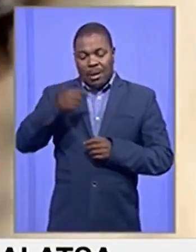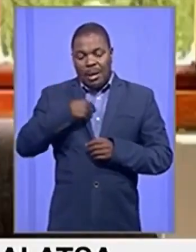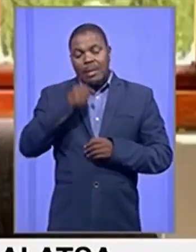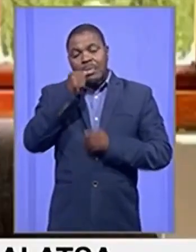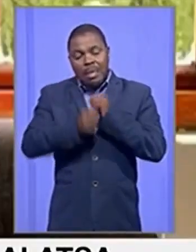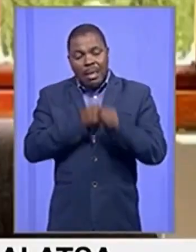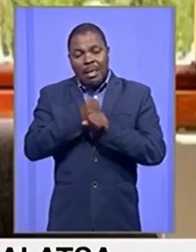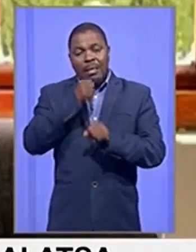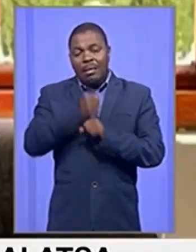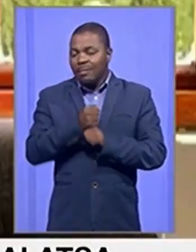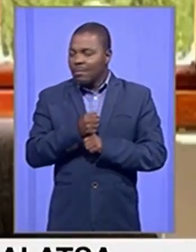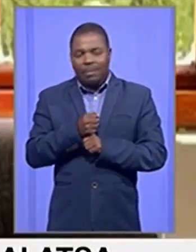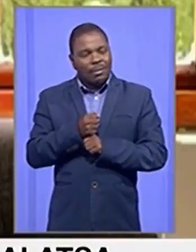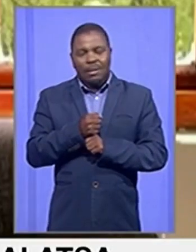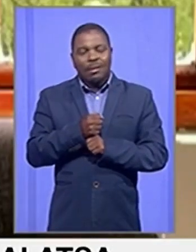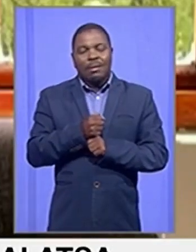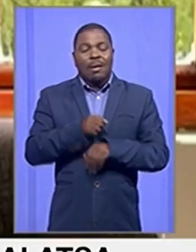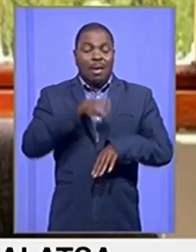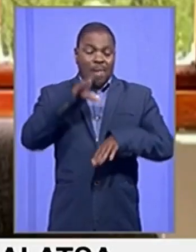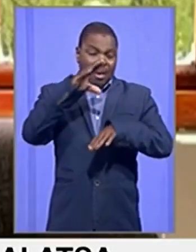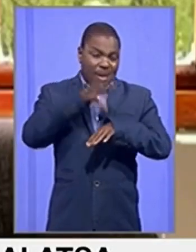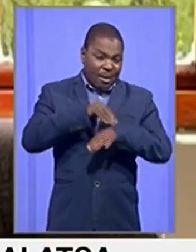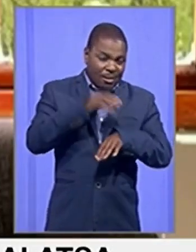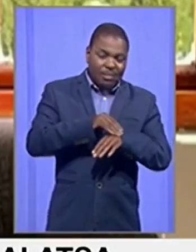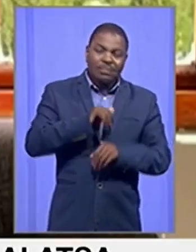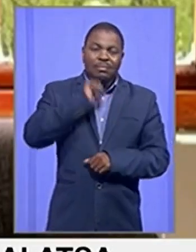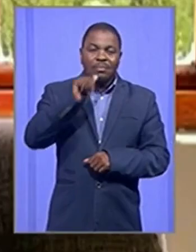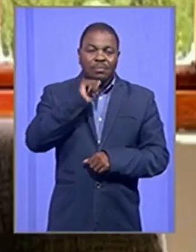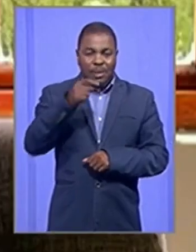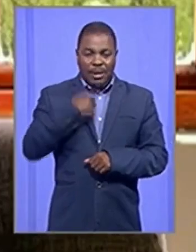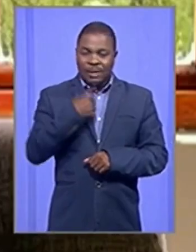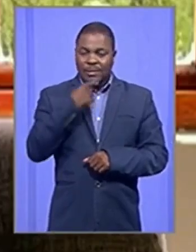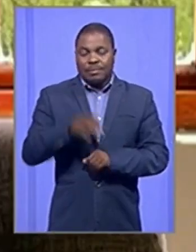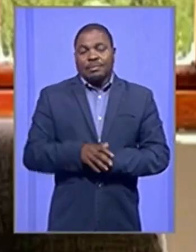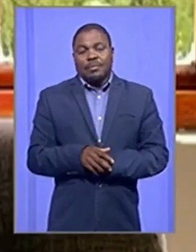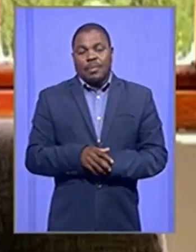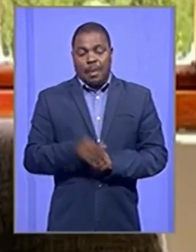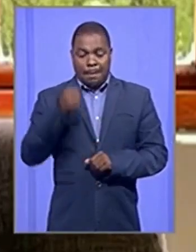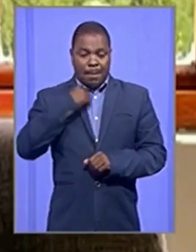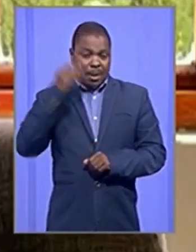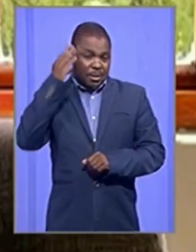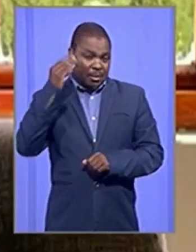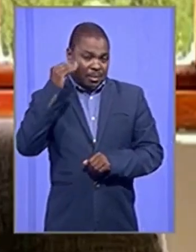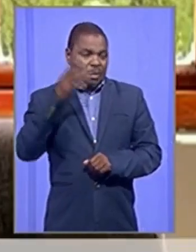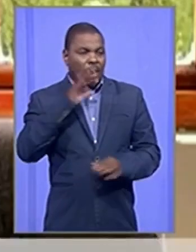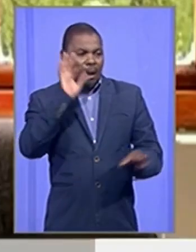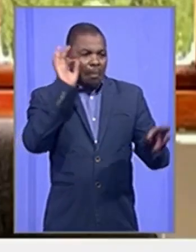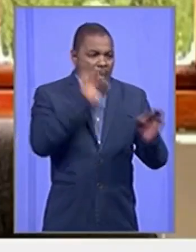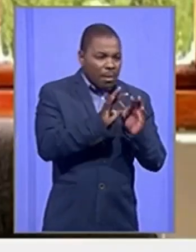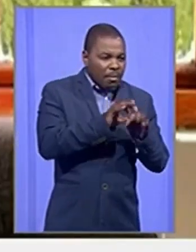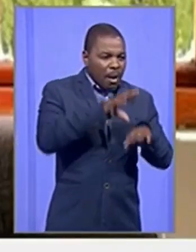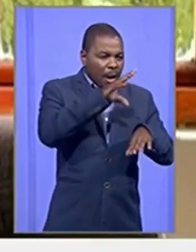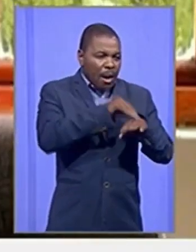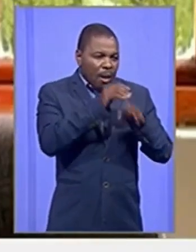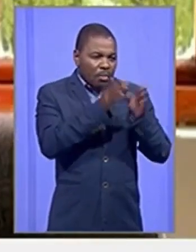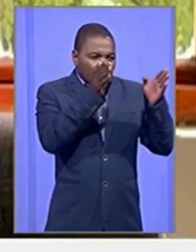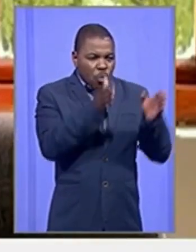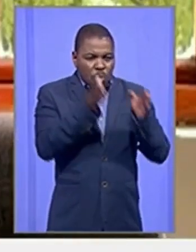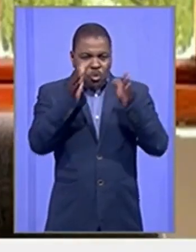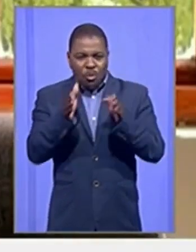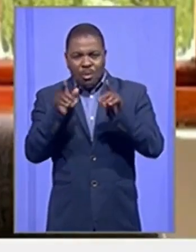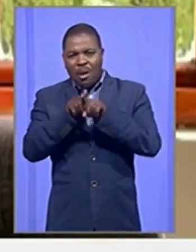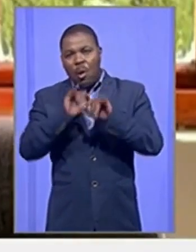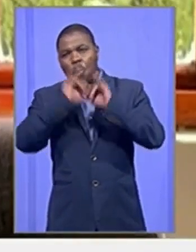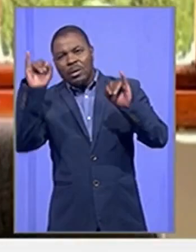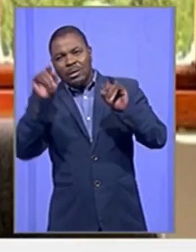In terms of age group, I would say in our experience we don't see any particular age group standing out more than